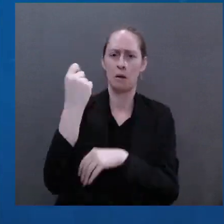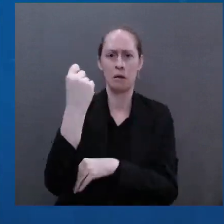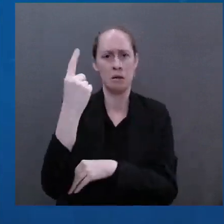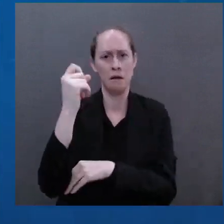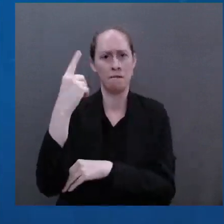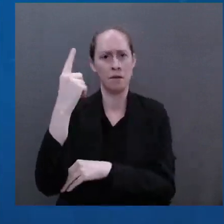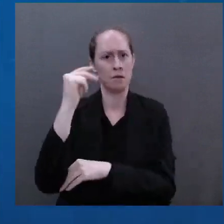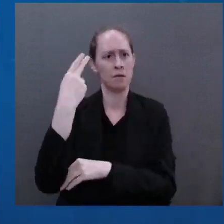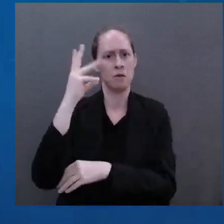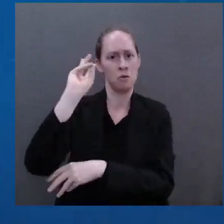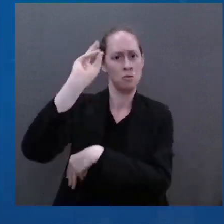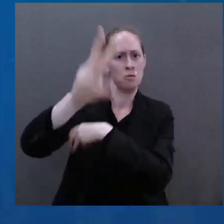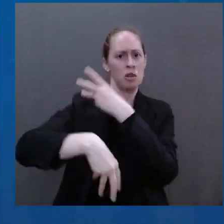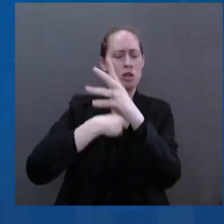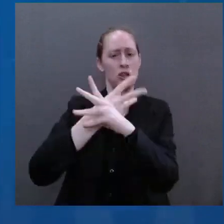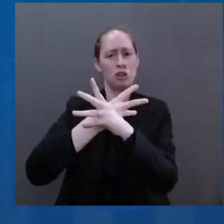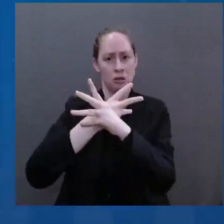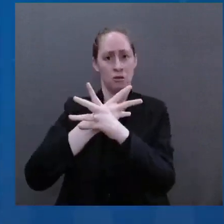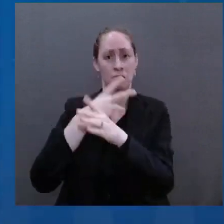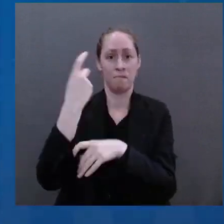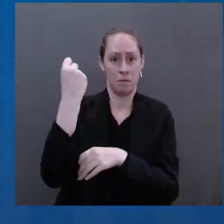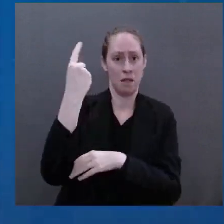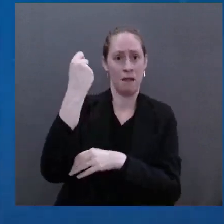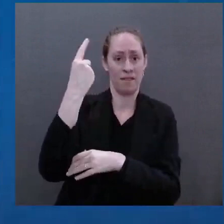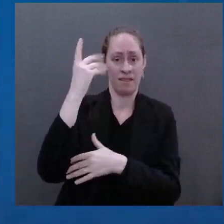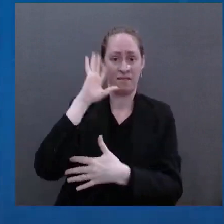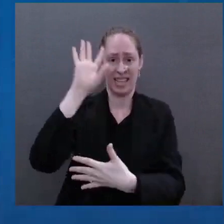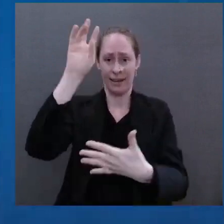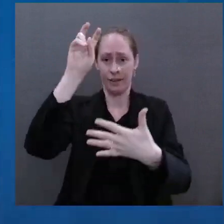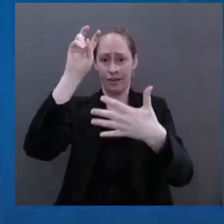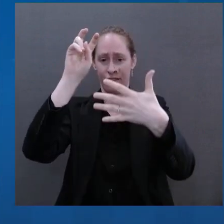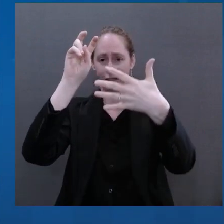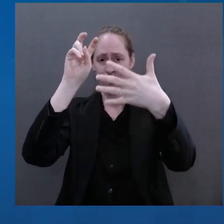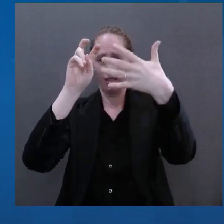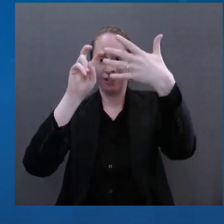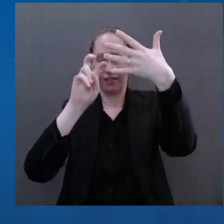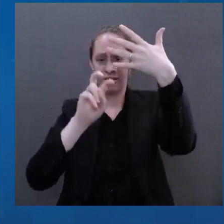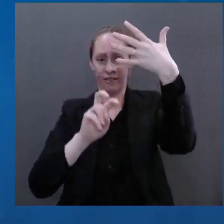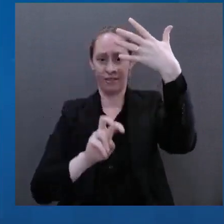among the top 20 in the world. Taken together,